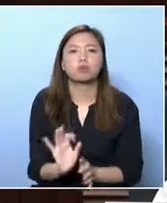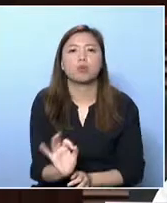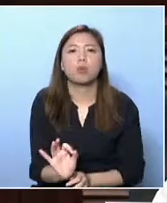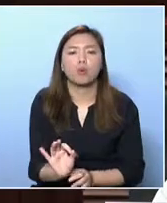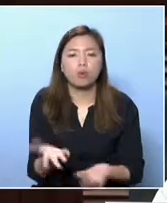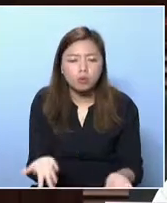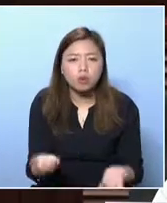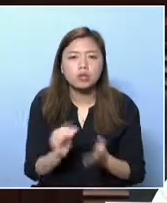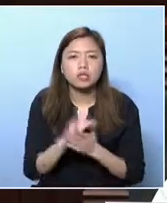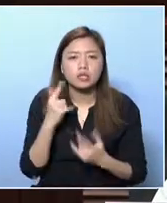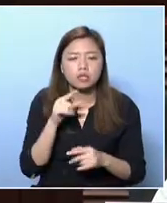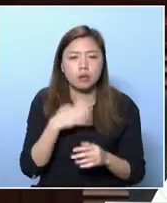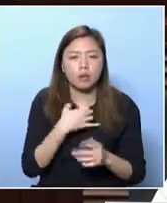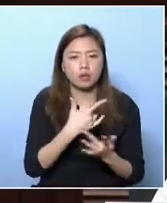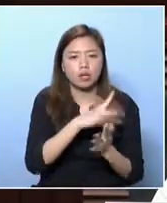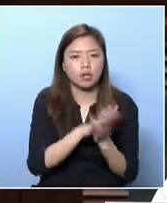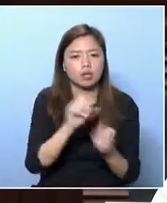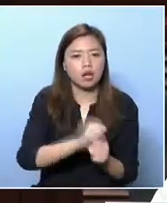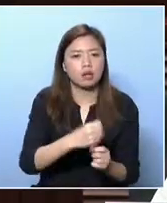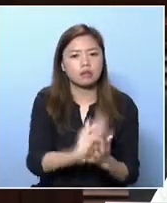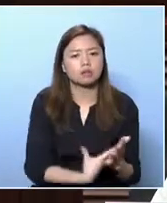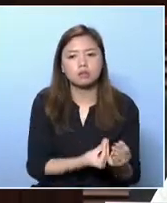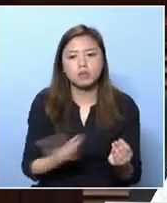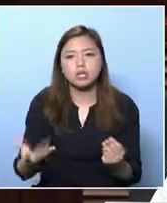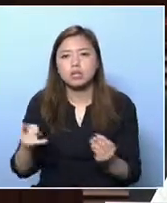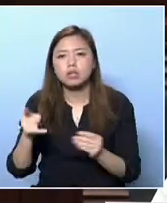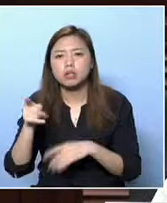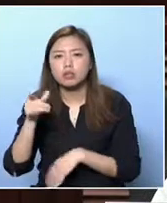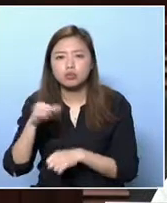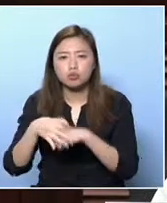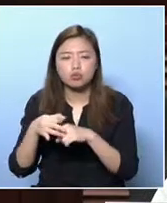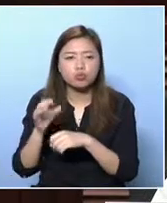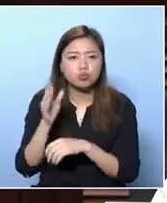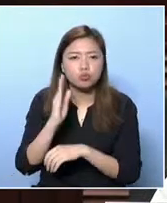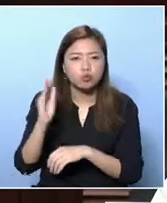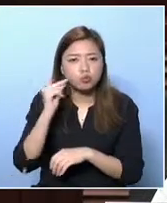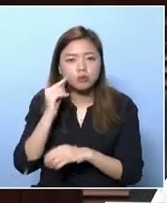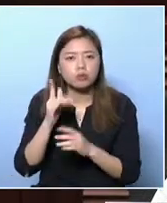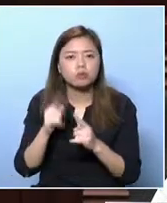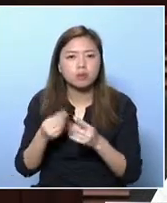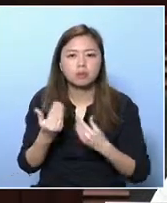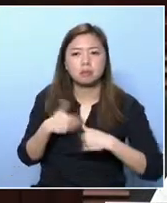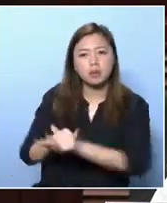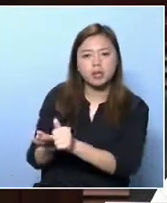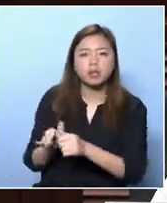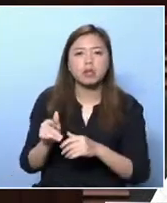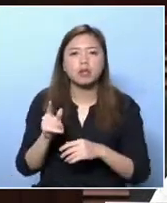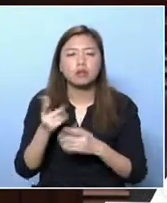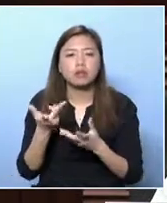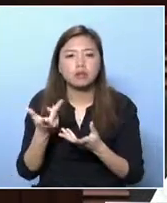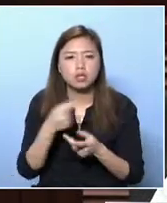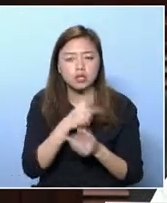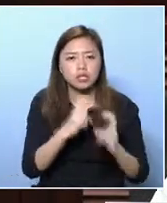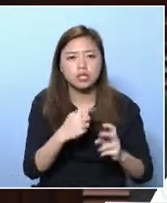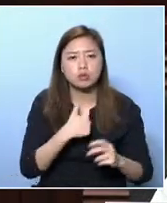the curriculum covers classical Chinese, which is difficult to EMs. Therefore,